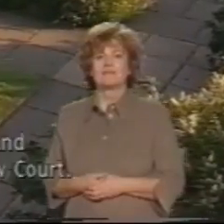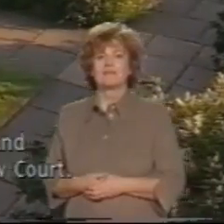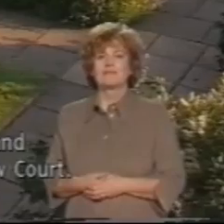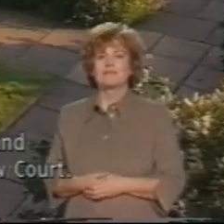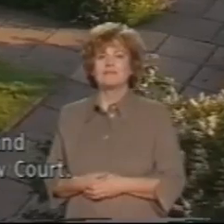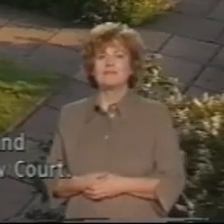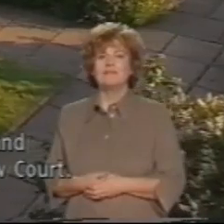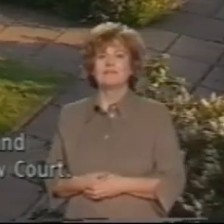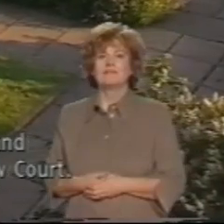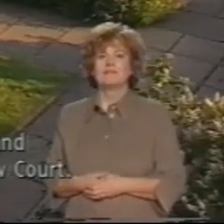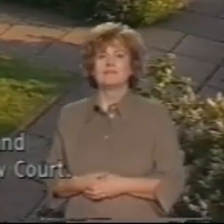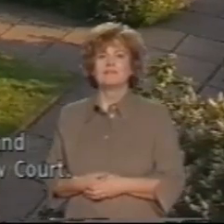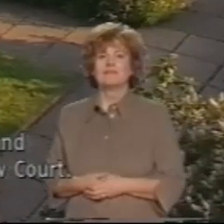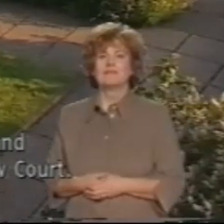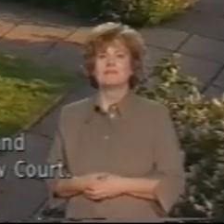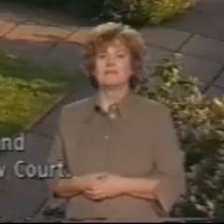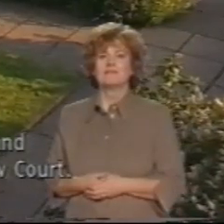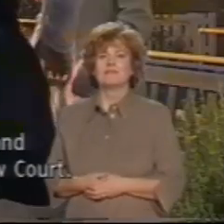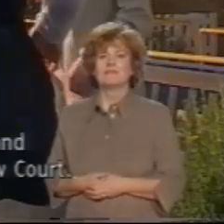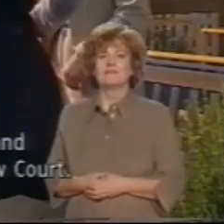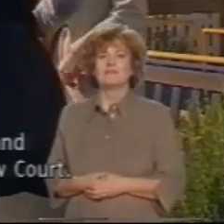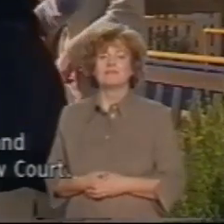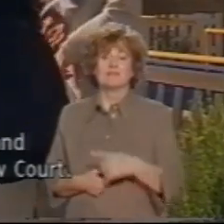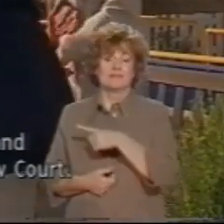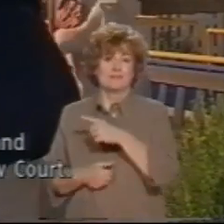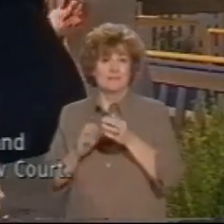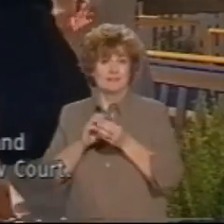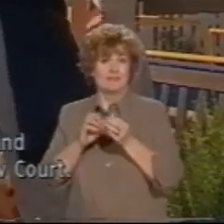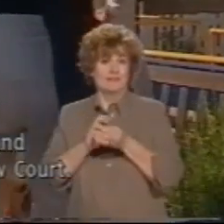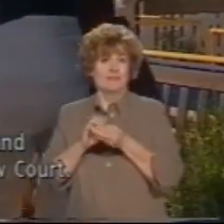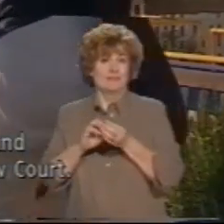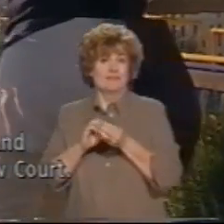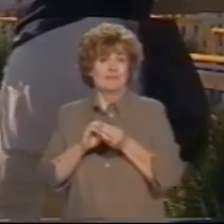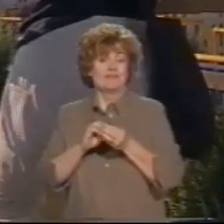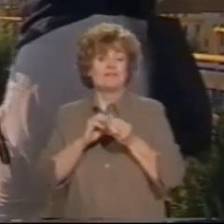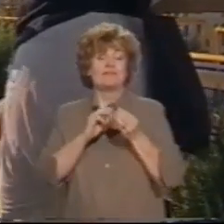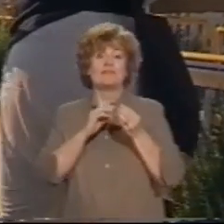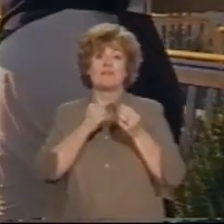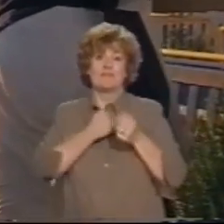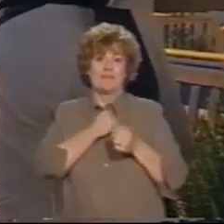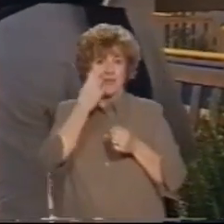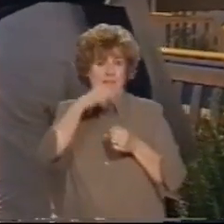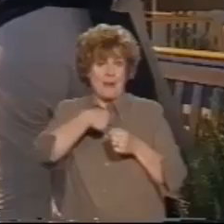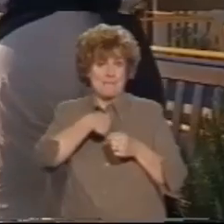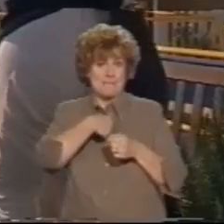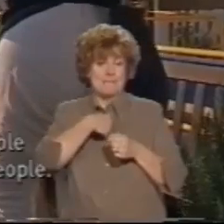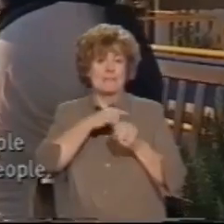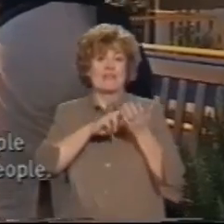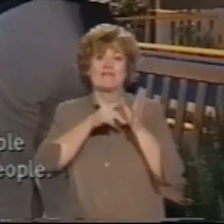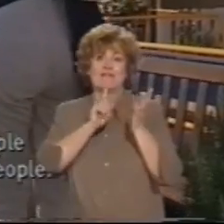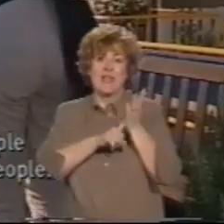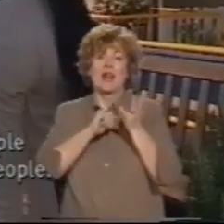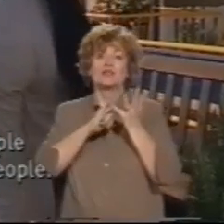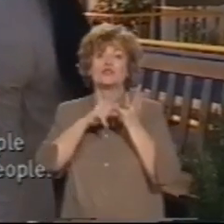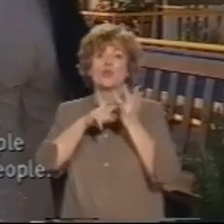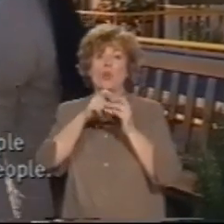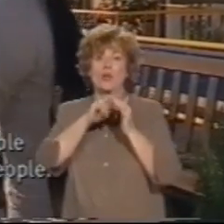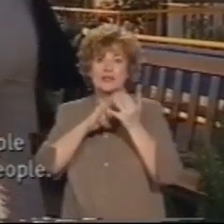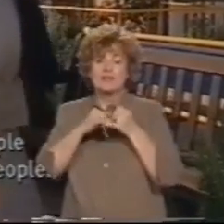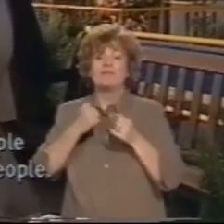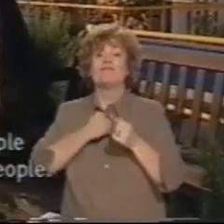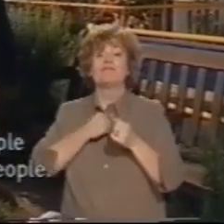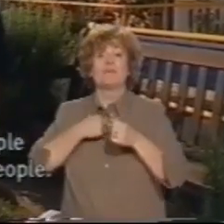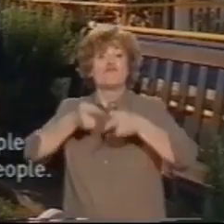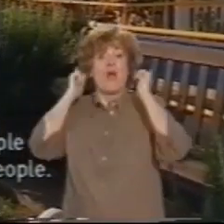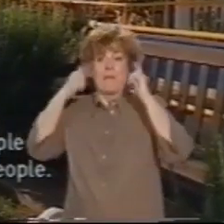My name is Val Stokes, and I am the manager of Rainbow Court. We offer training to people